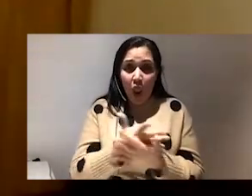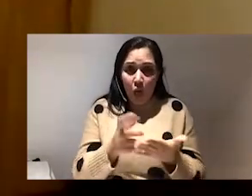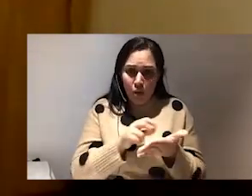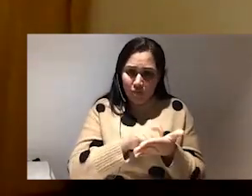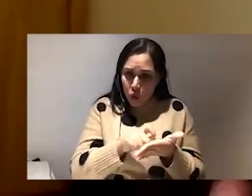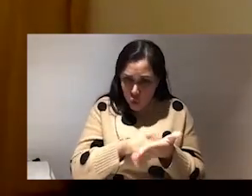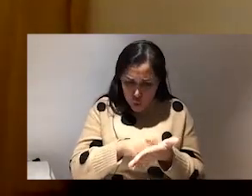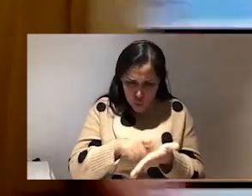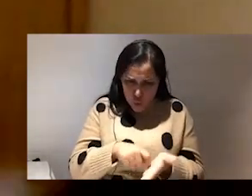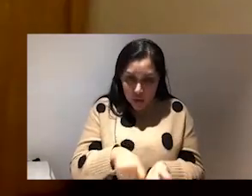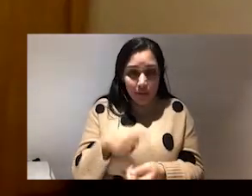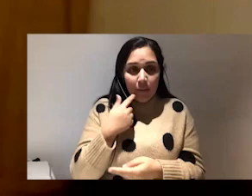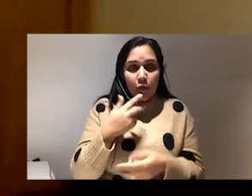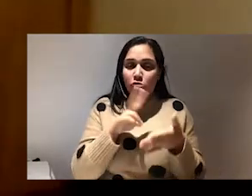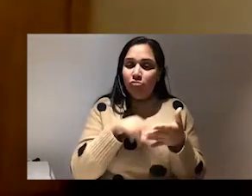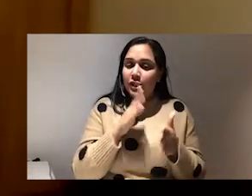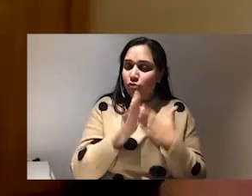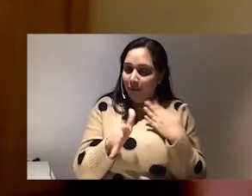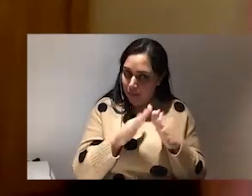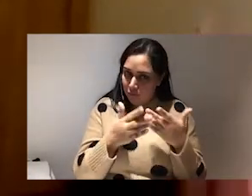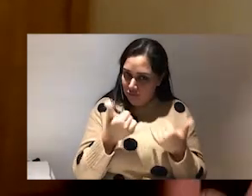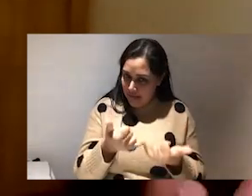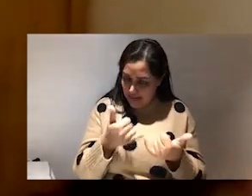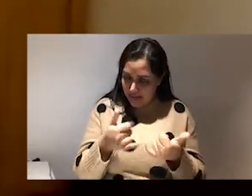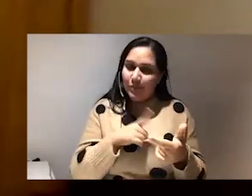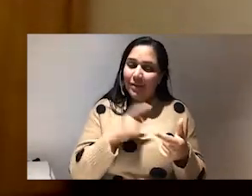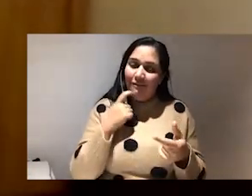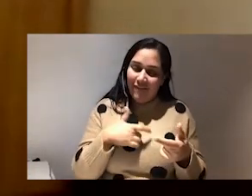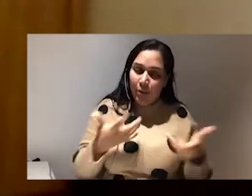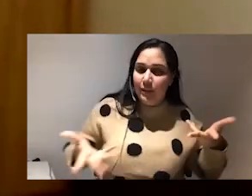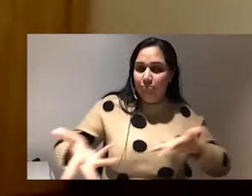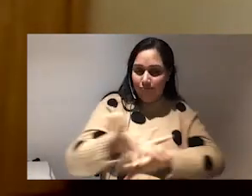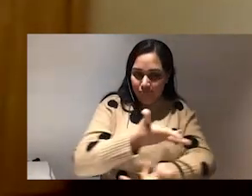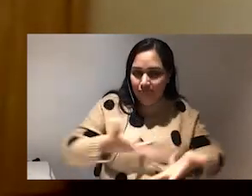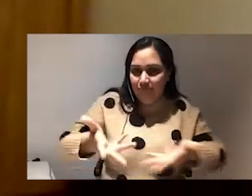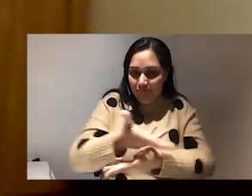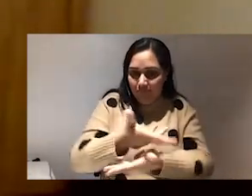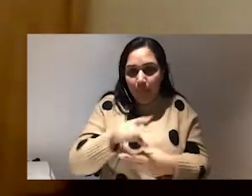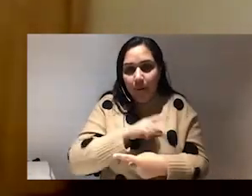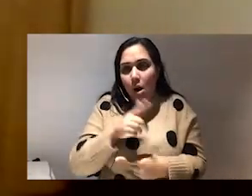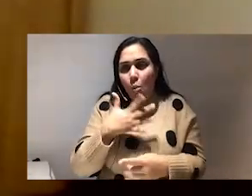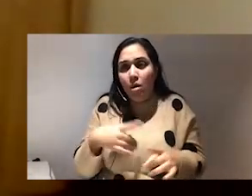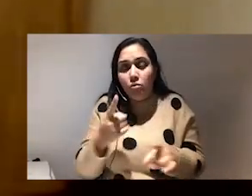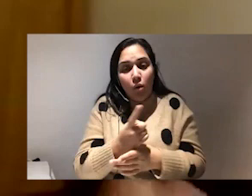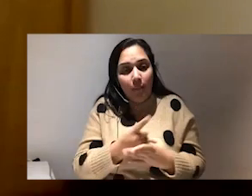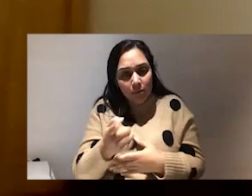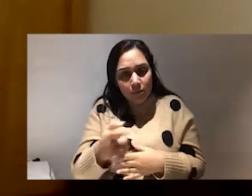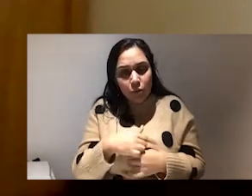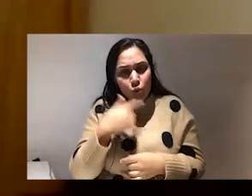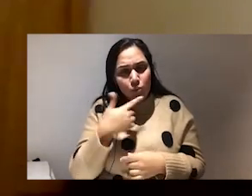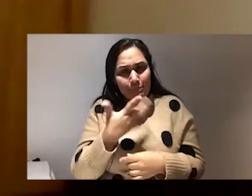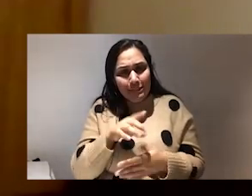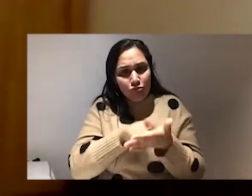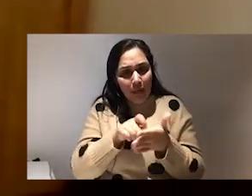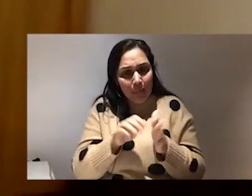going to embarrass you by like reading straight from the book right now because I feel like we need to get into it. But let's talk about it. You know, you have written this book